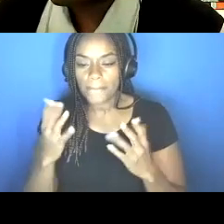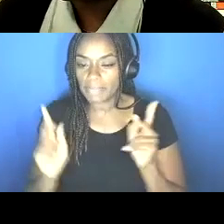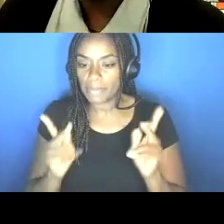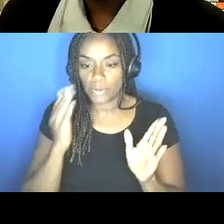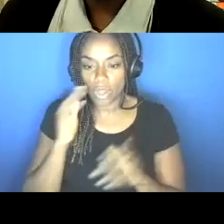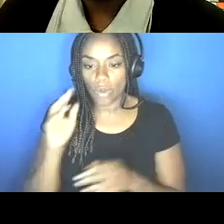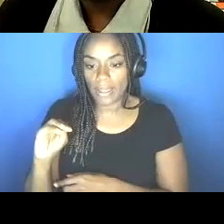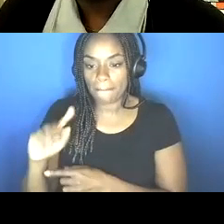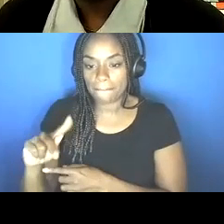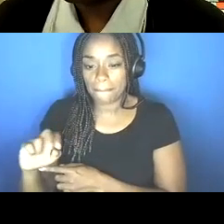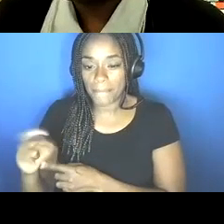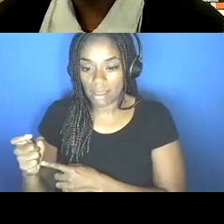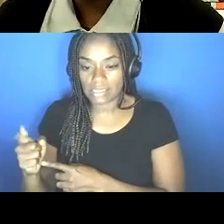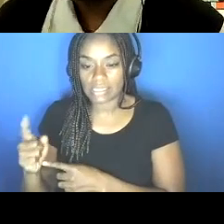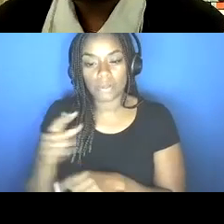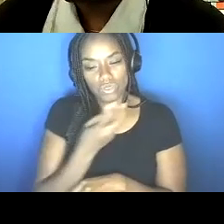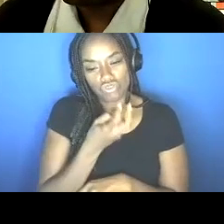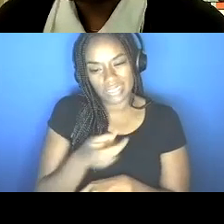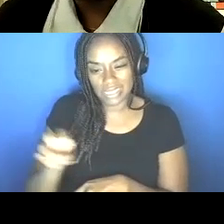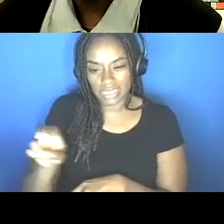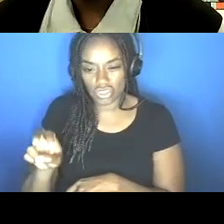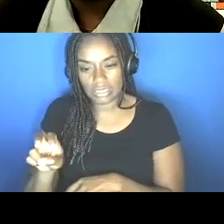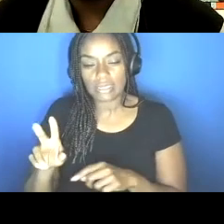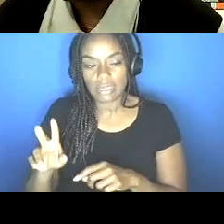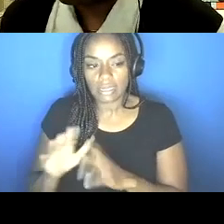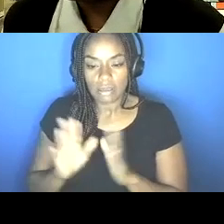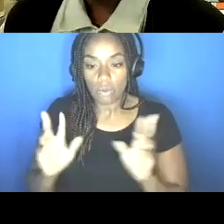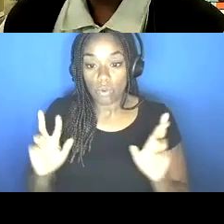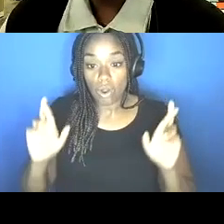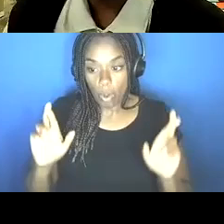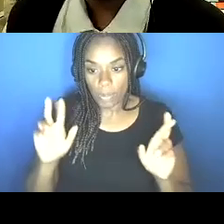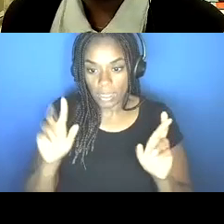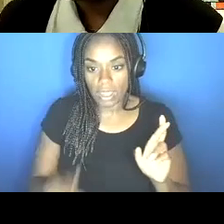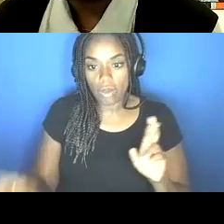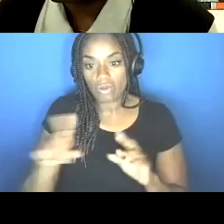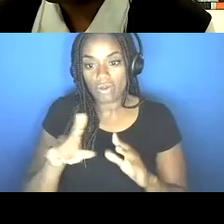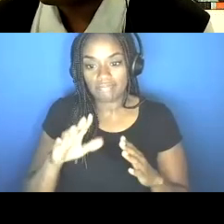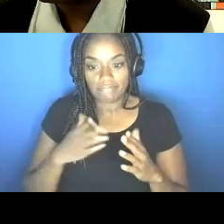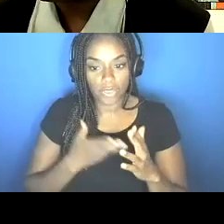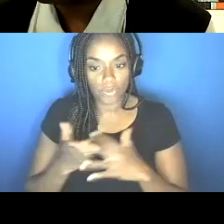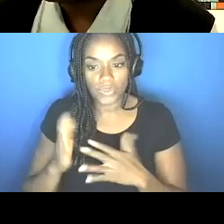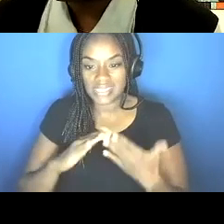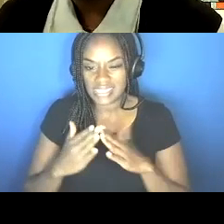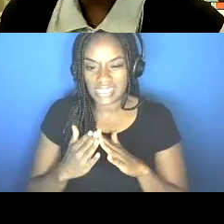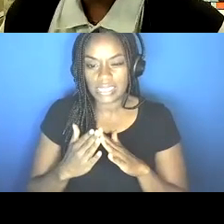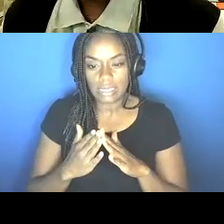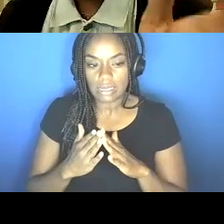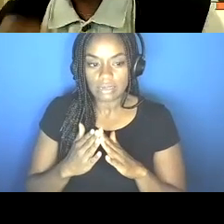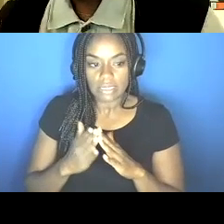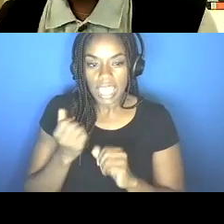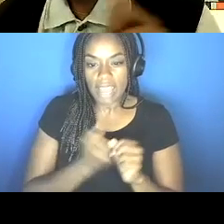as we transition our, our agency to that, hopefully the, or across the city, we can have a transition to use NPV